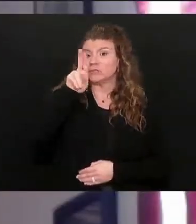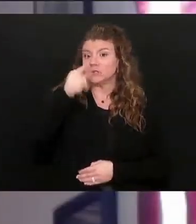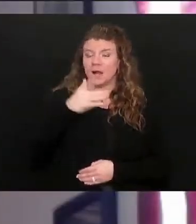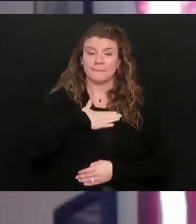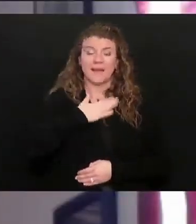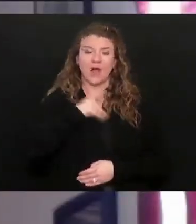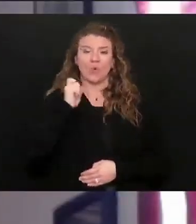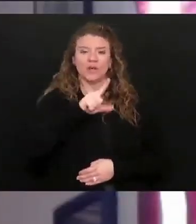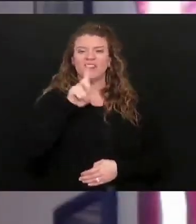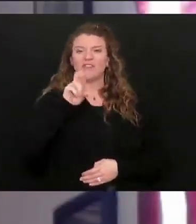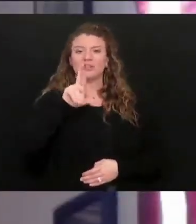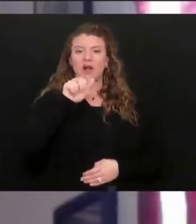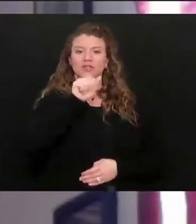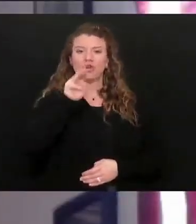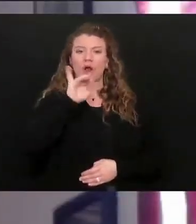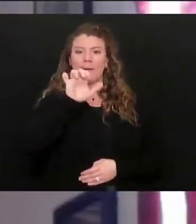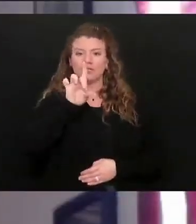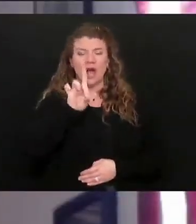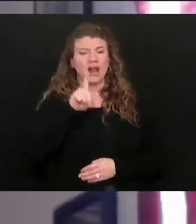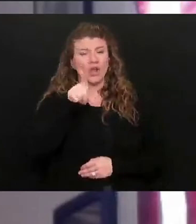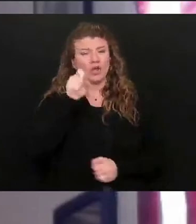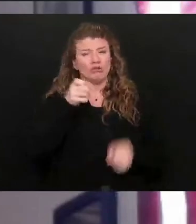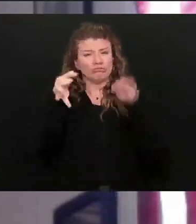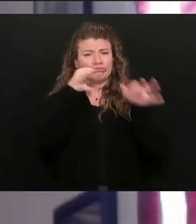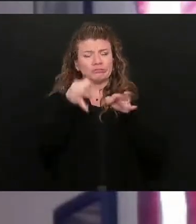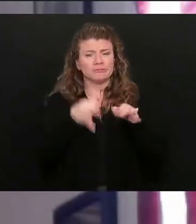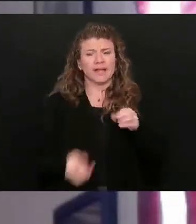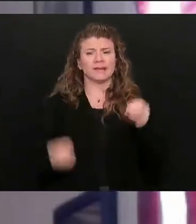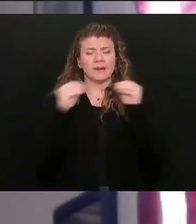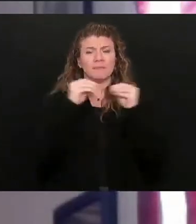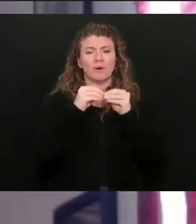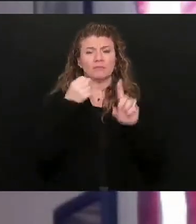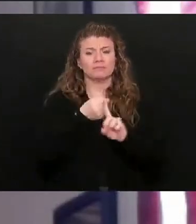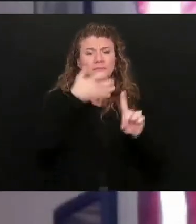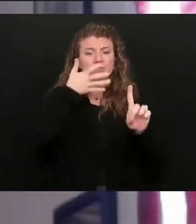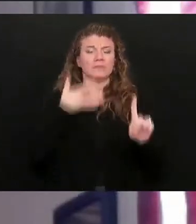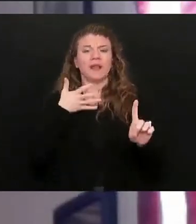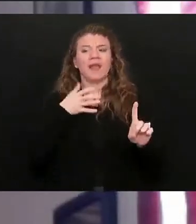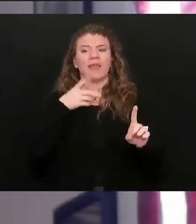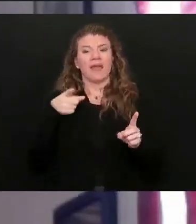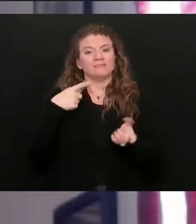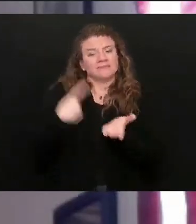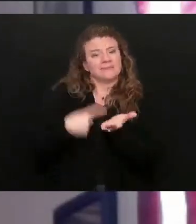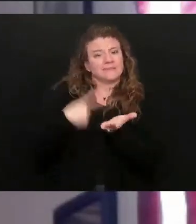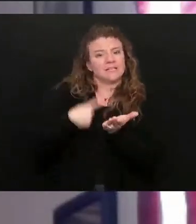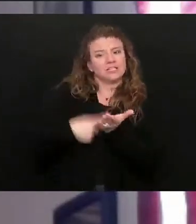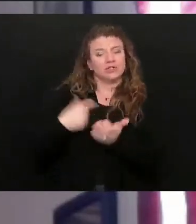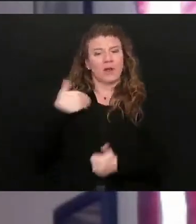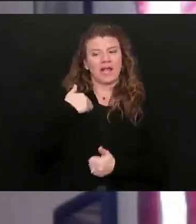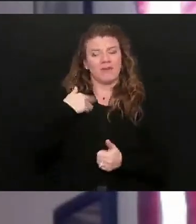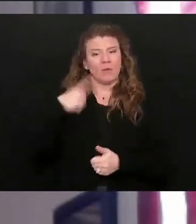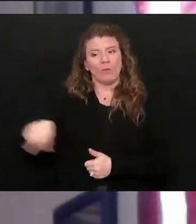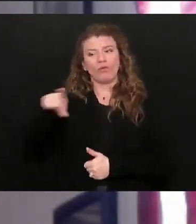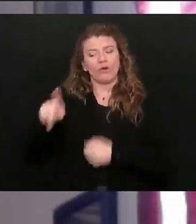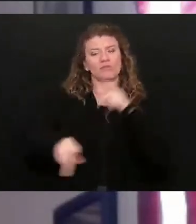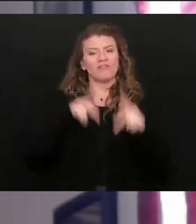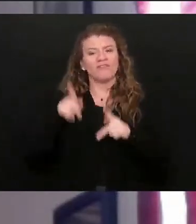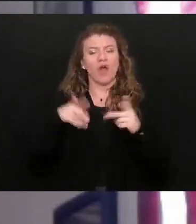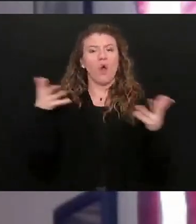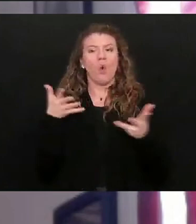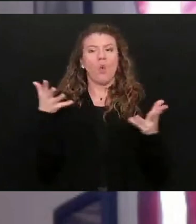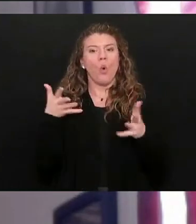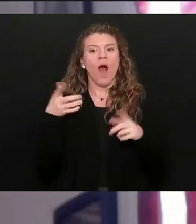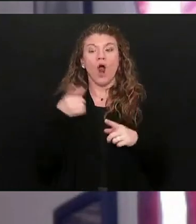Dr. Amjad. Could you tell us a little bit more about these dialogues that you're having with these facilities? What are the officials